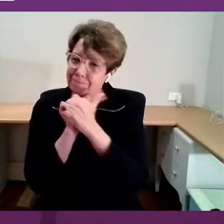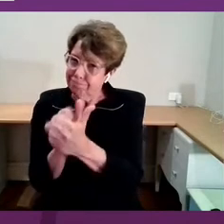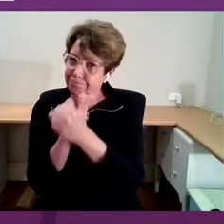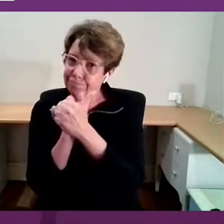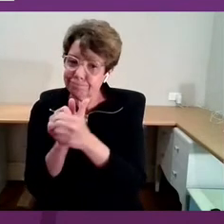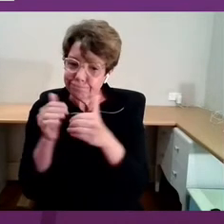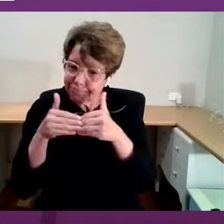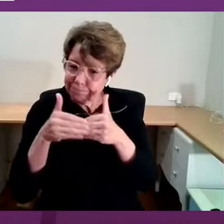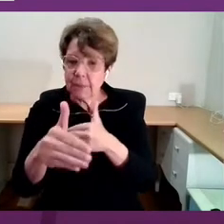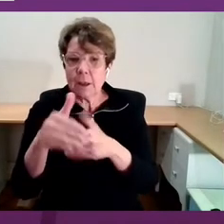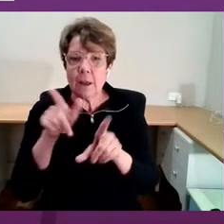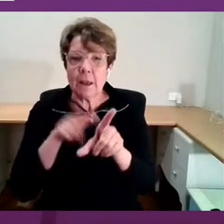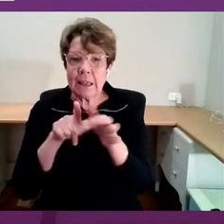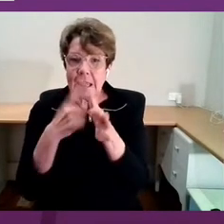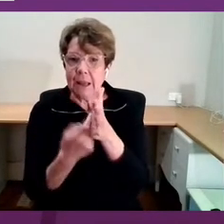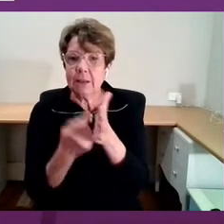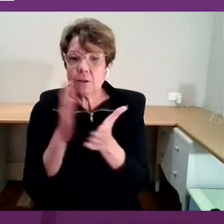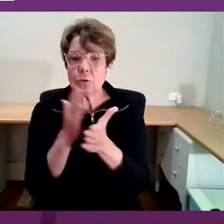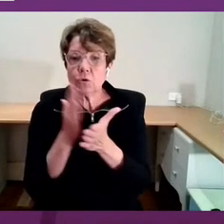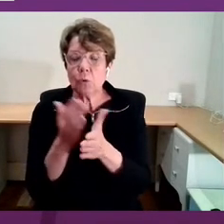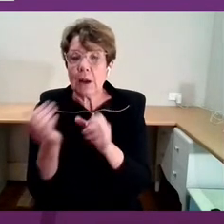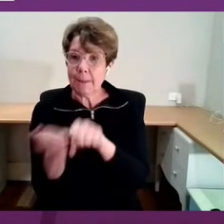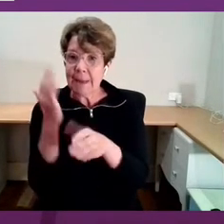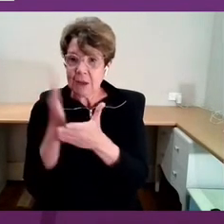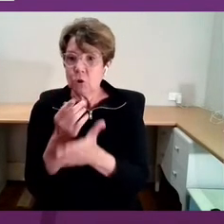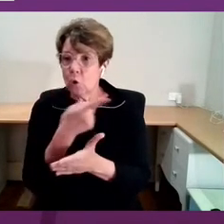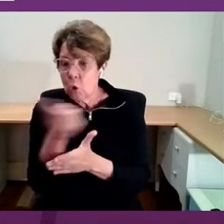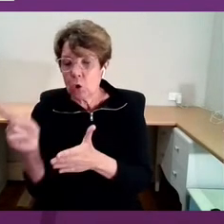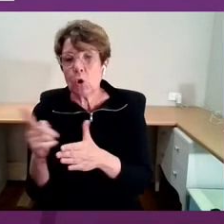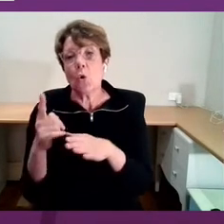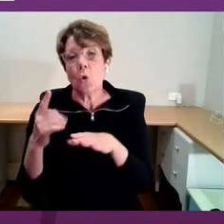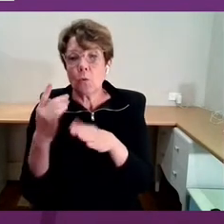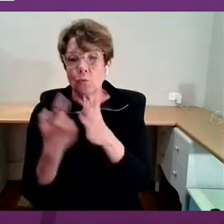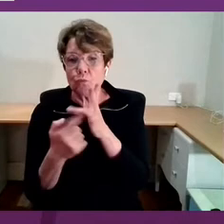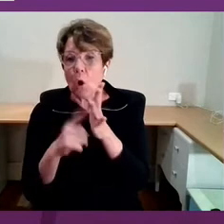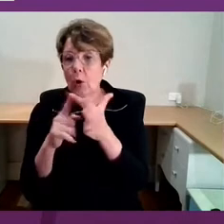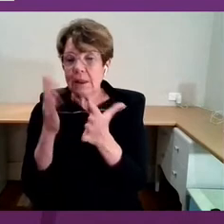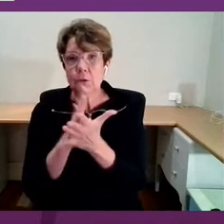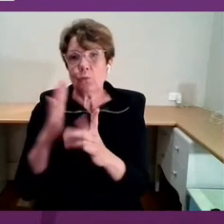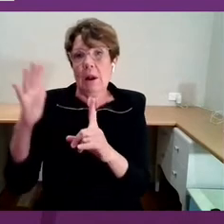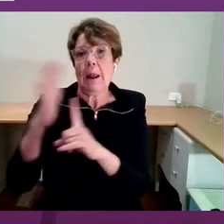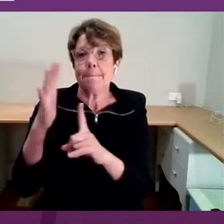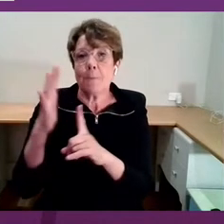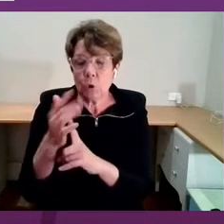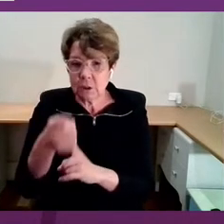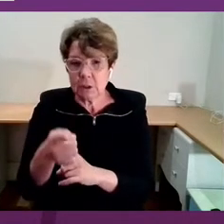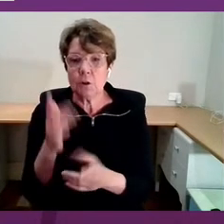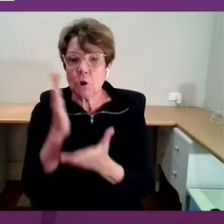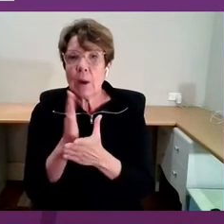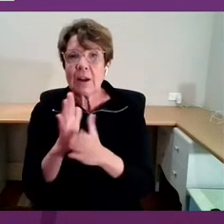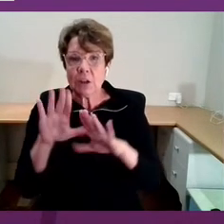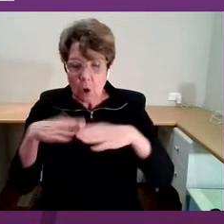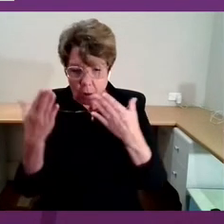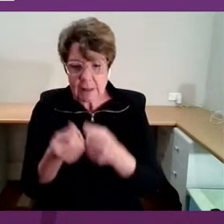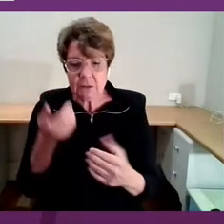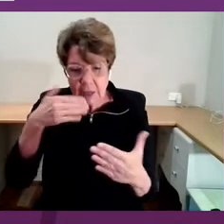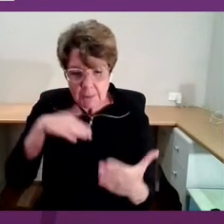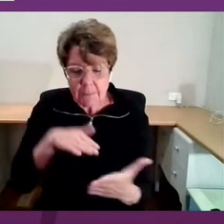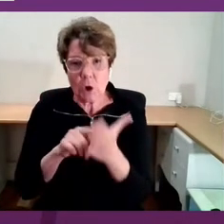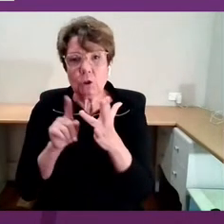to help ensure your role is an essential cog in our collective and holistic approach to emotional and social wellbeing continues,